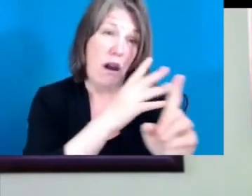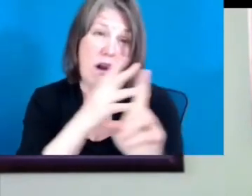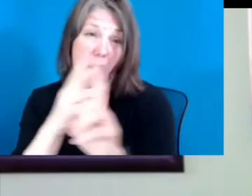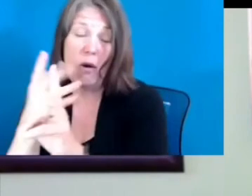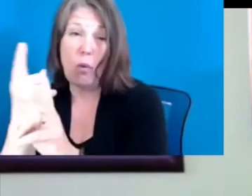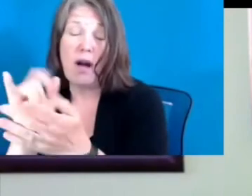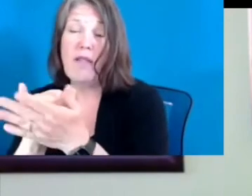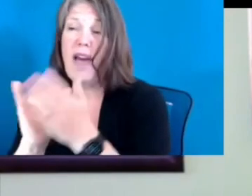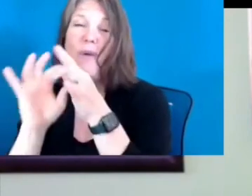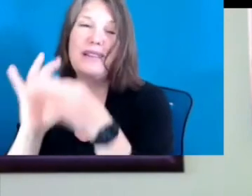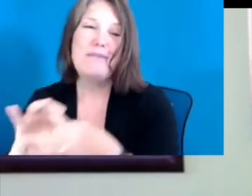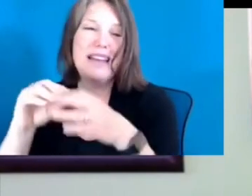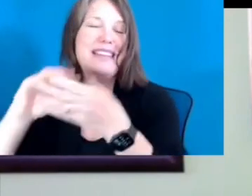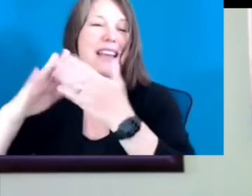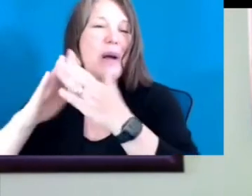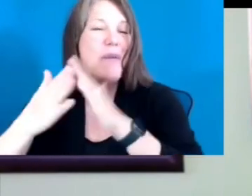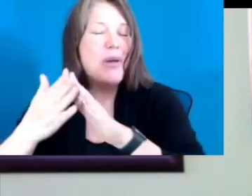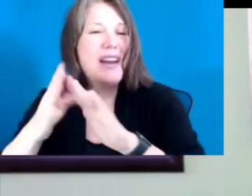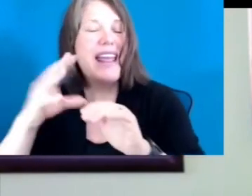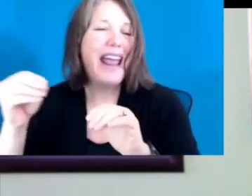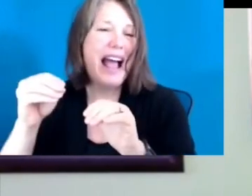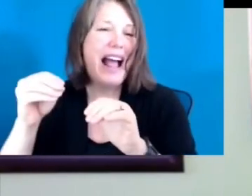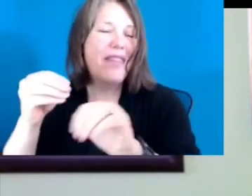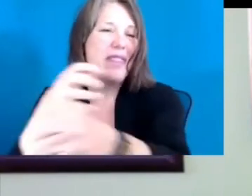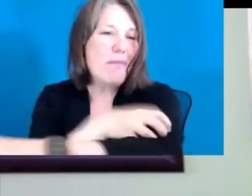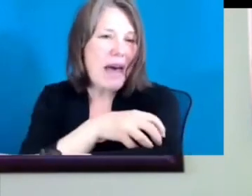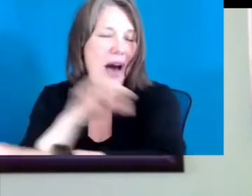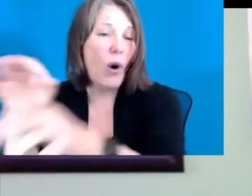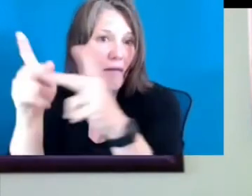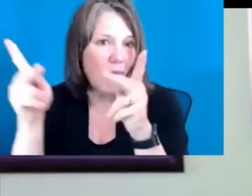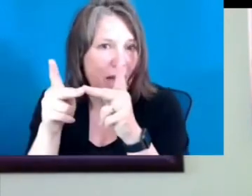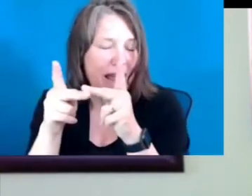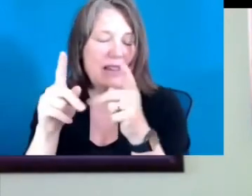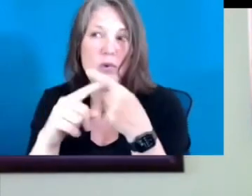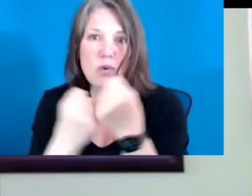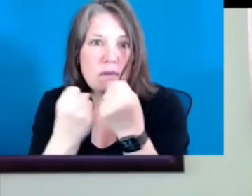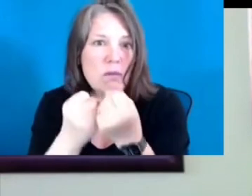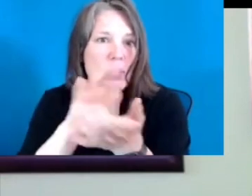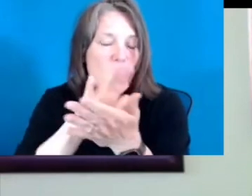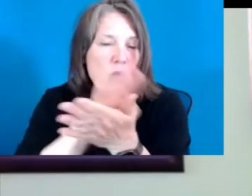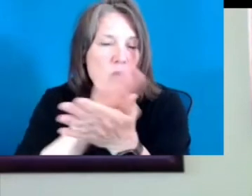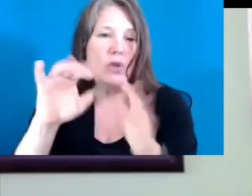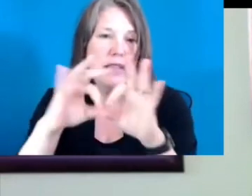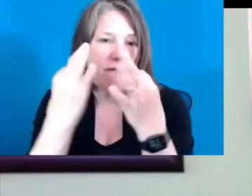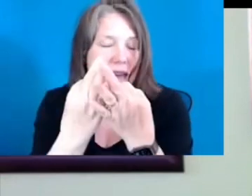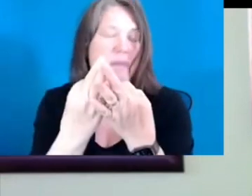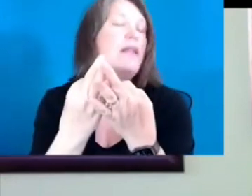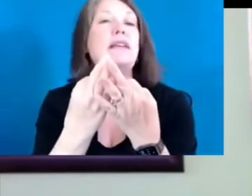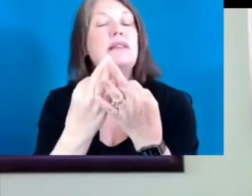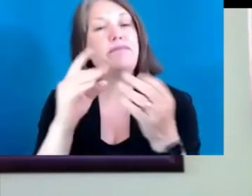was based in community and the power of place in supporting schools and families